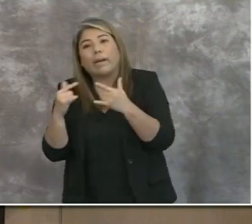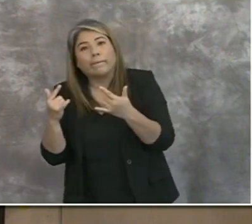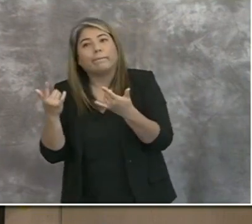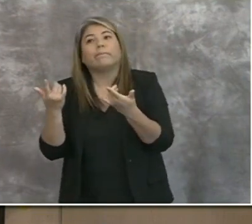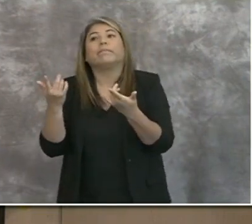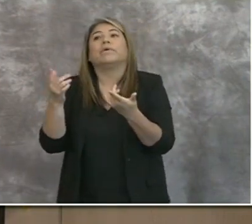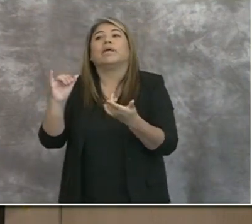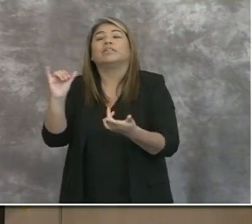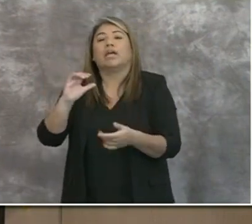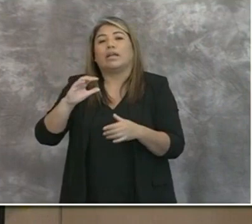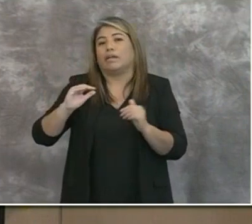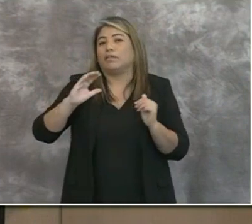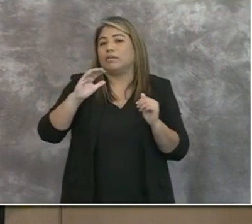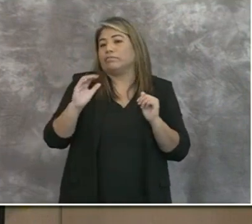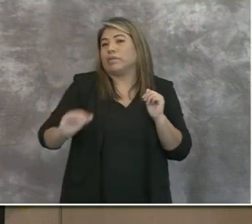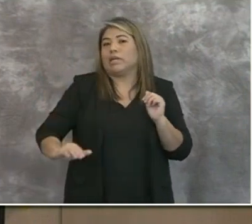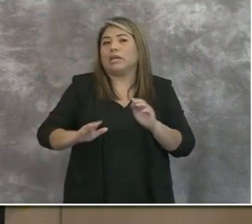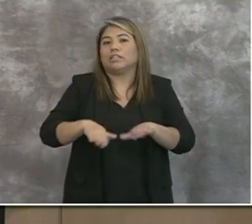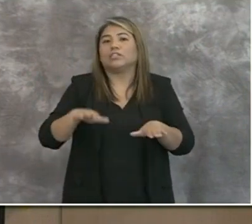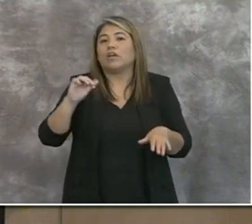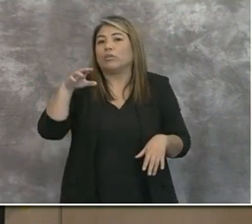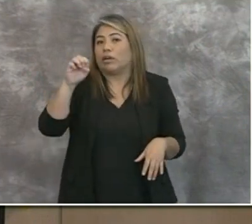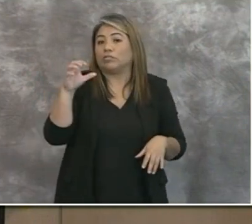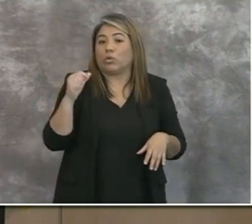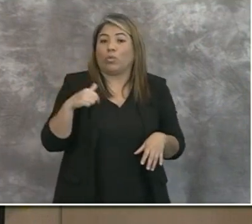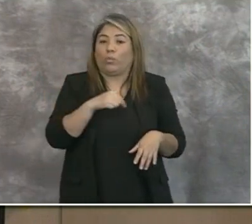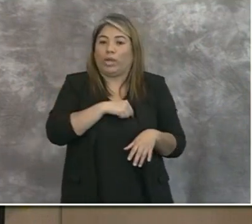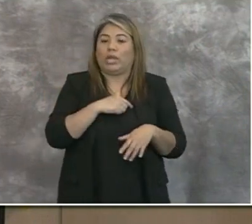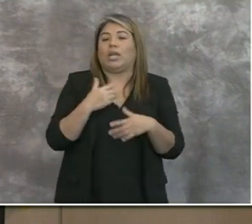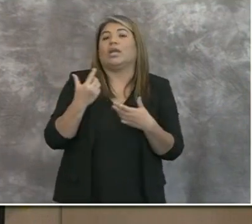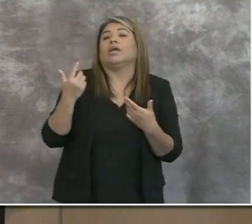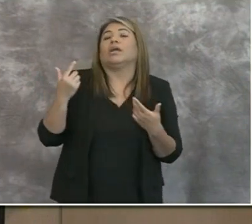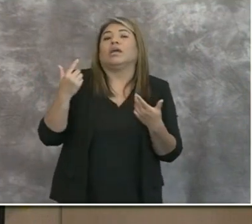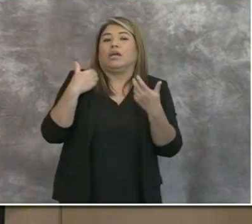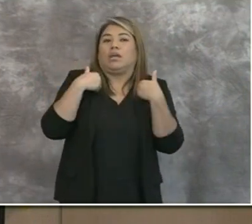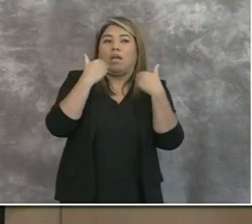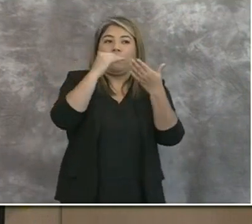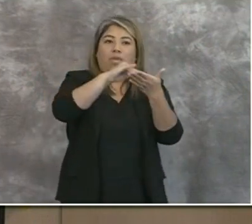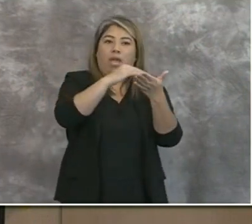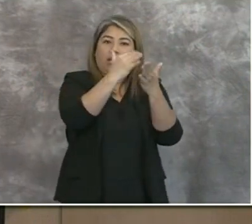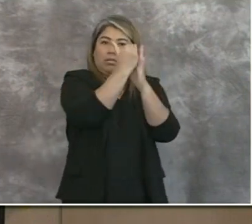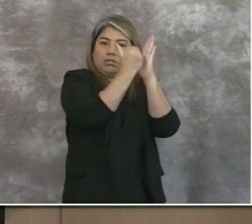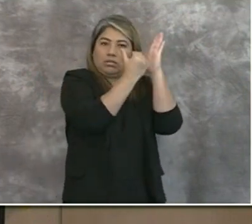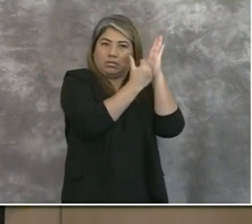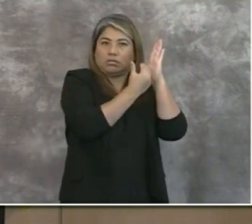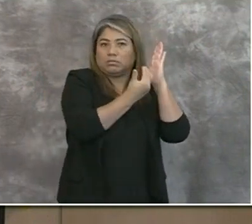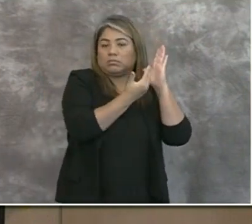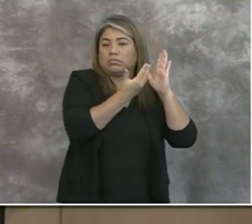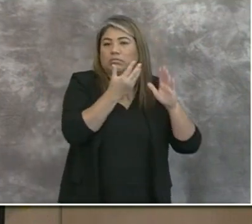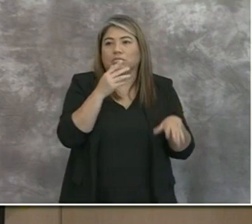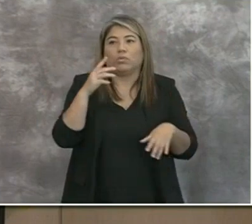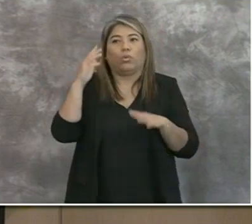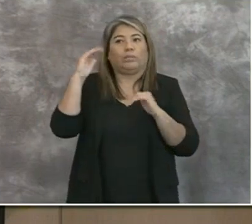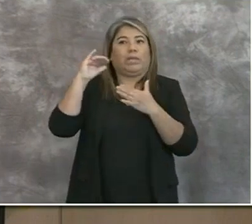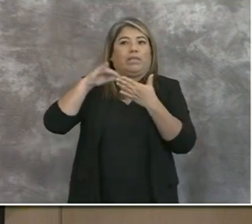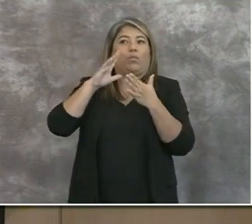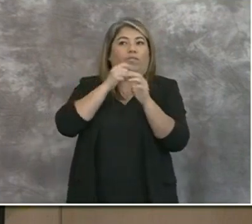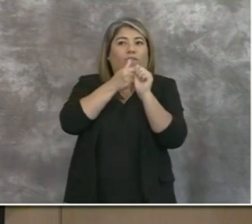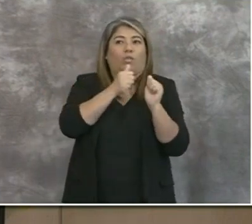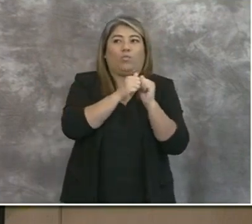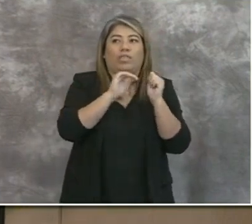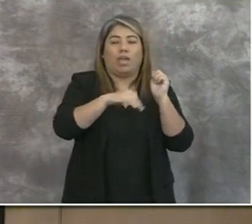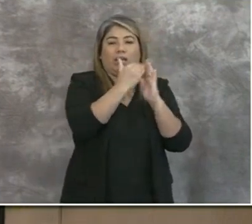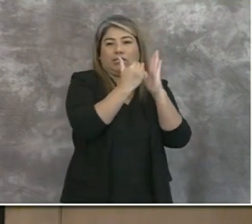form of child care. So that is, we've put out that guidance, and we certainly expect and anticipate they will fully comply with that.